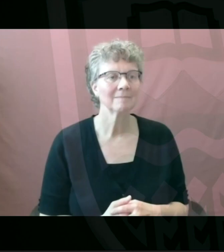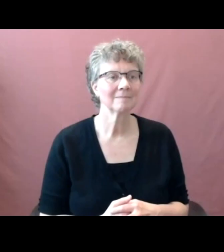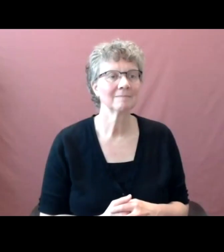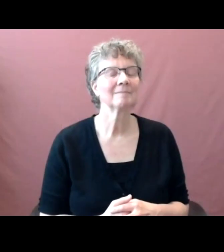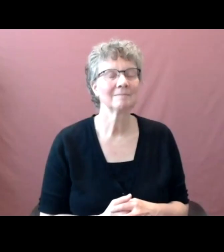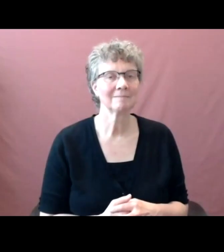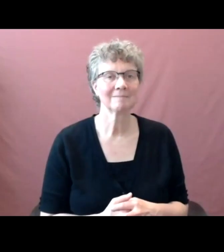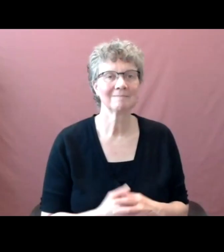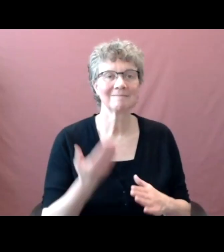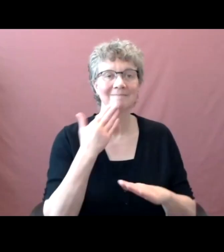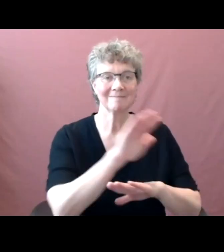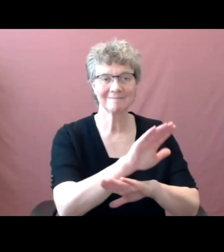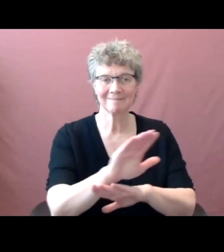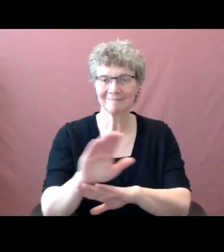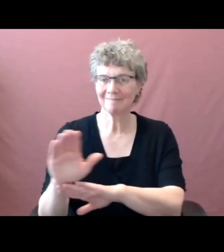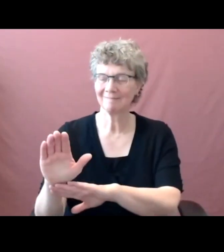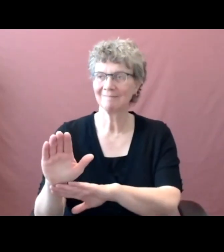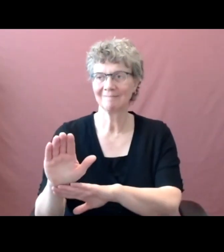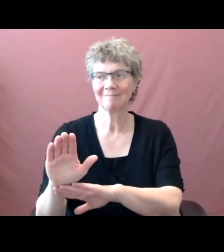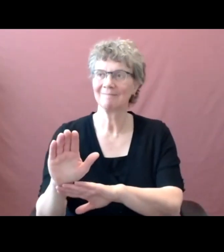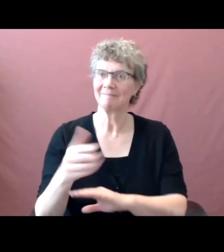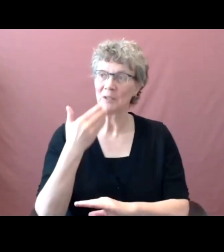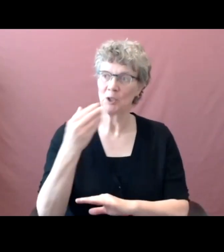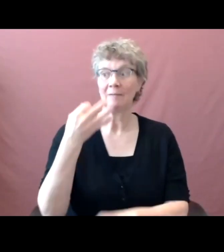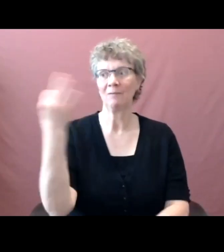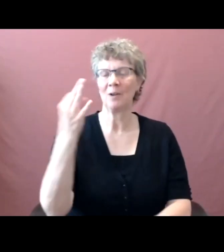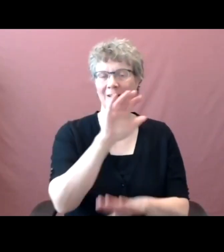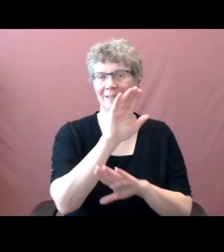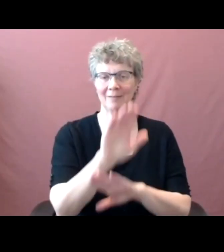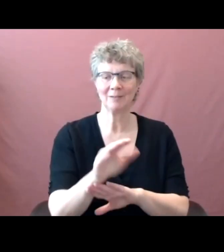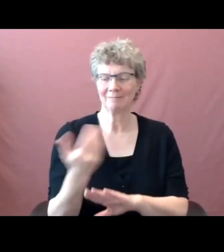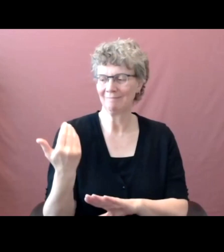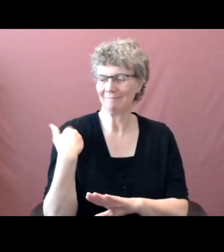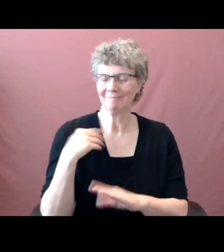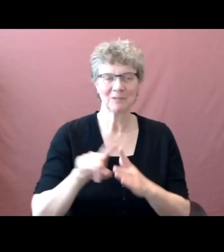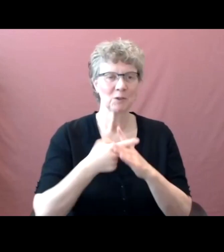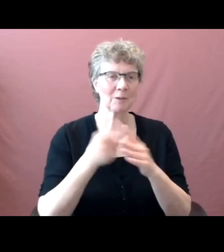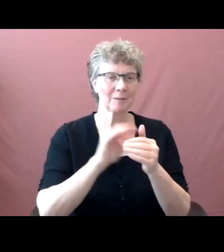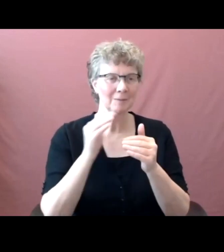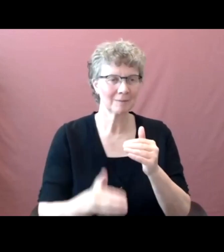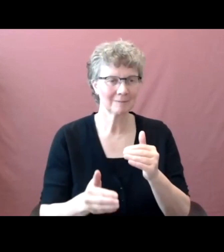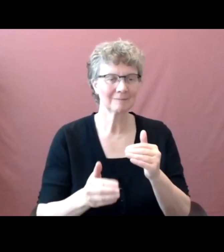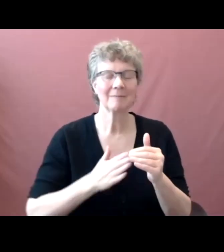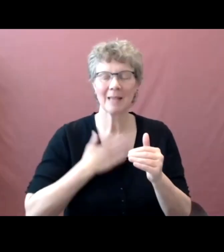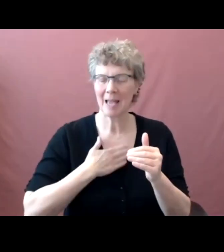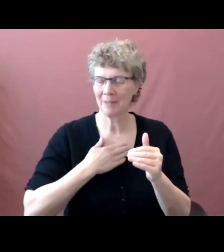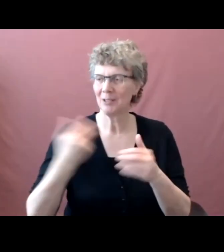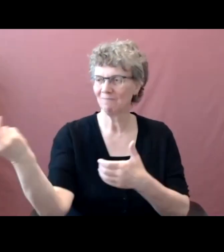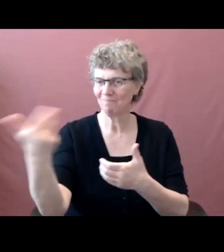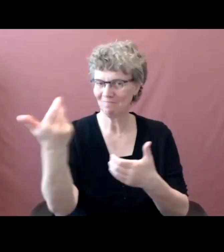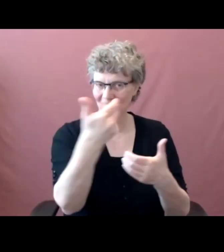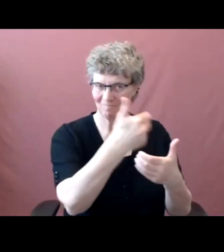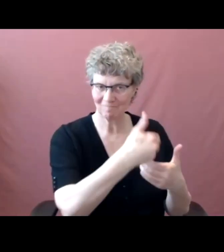Good afternoon, everybody. Good Friday afternoon, just before the weekend here. So glad everybody could join us. Looks like it's going to be a